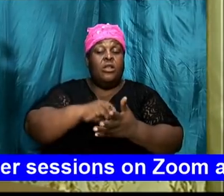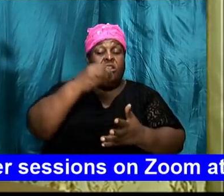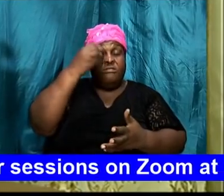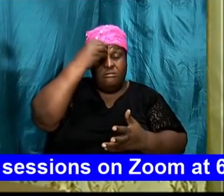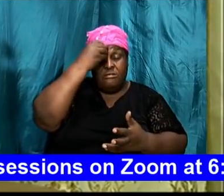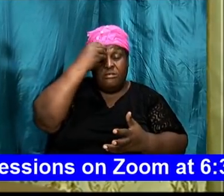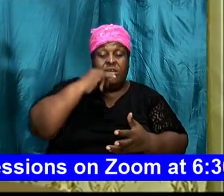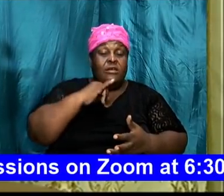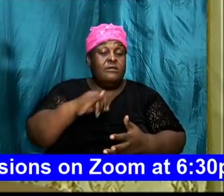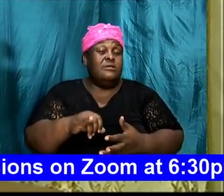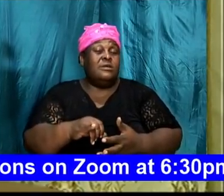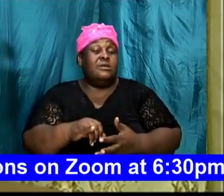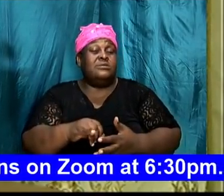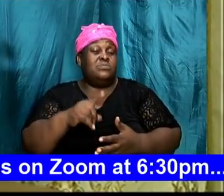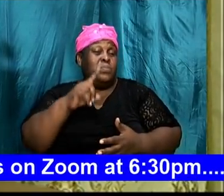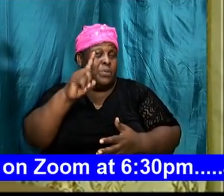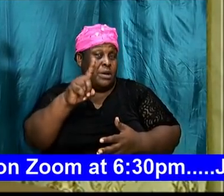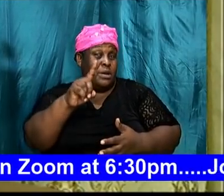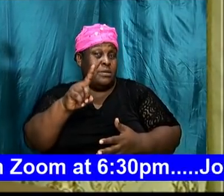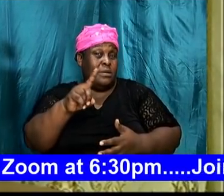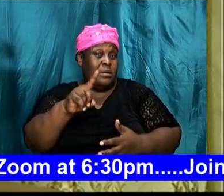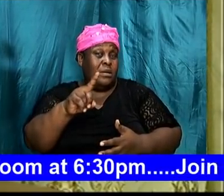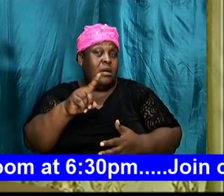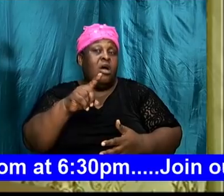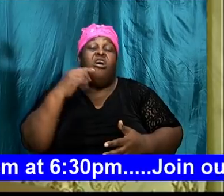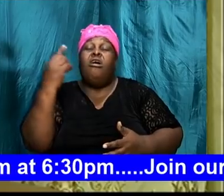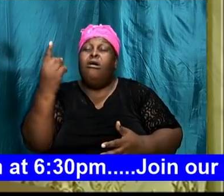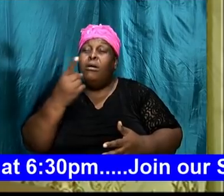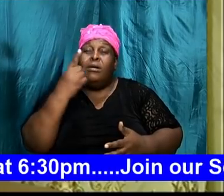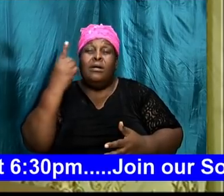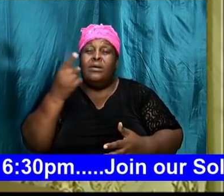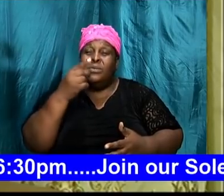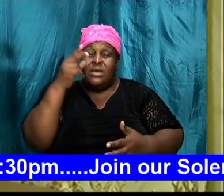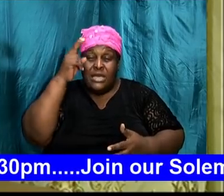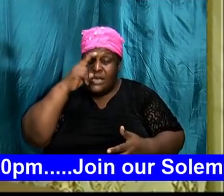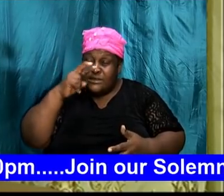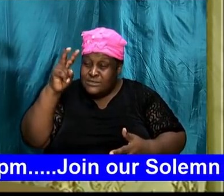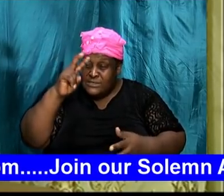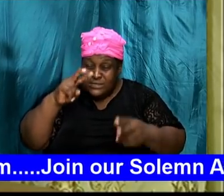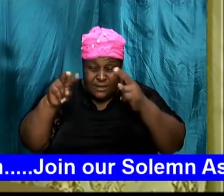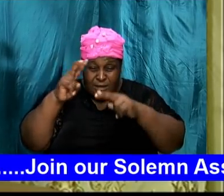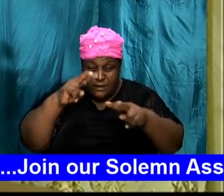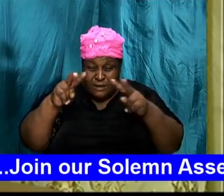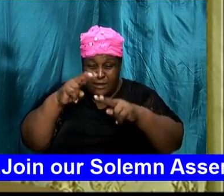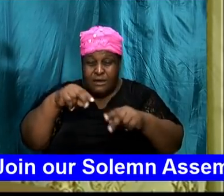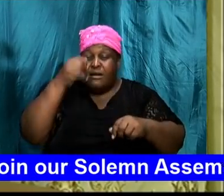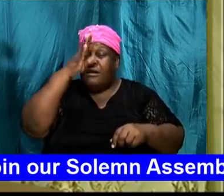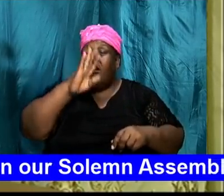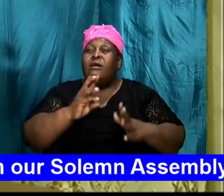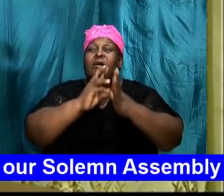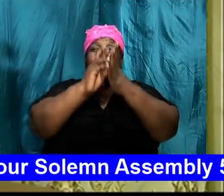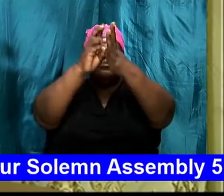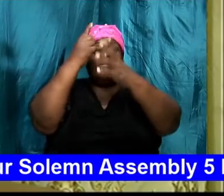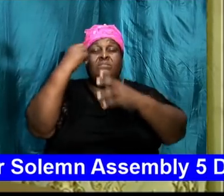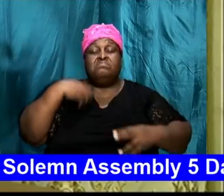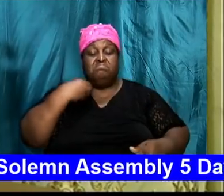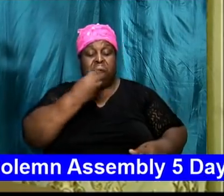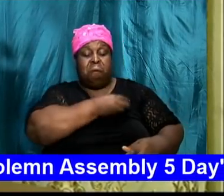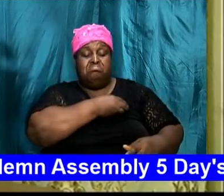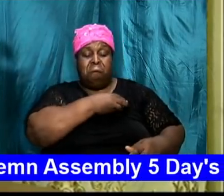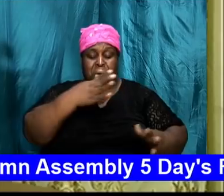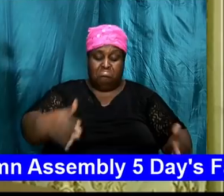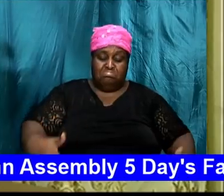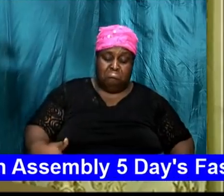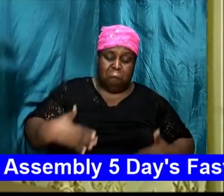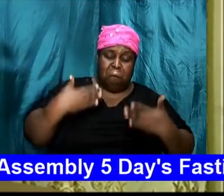is one, that we should always seek to know God's will for our life. very